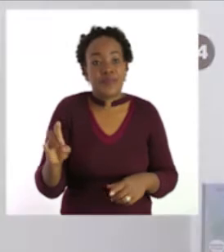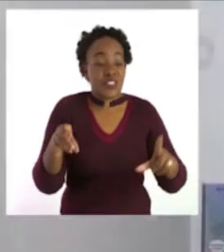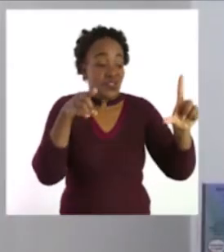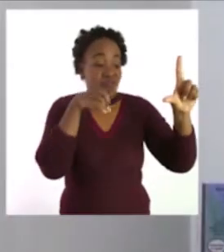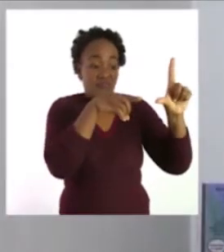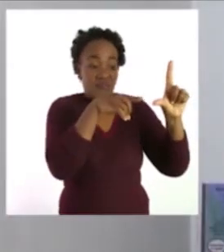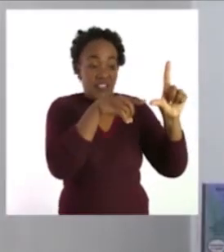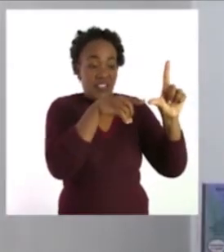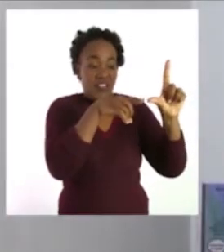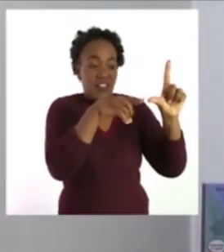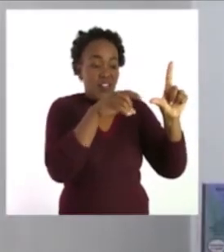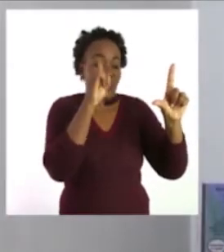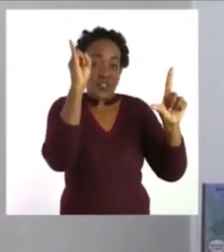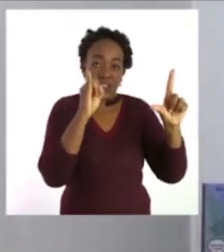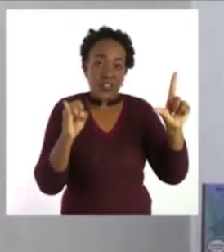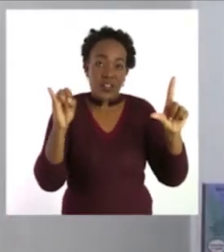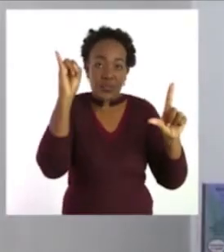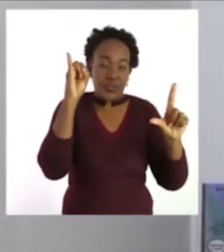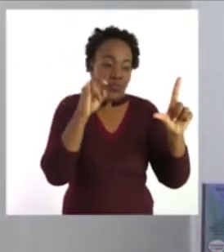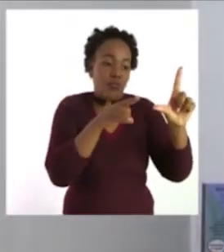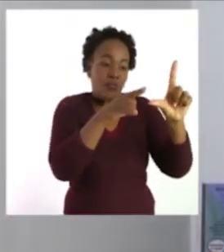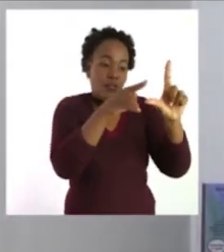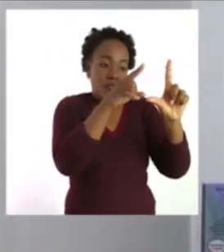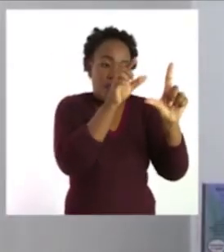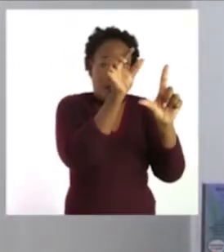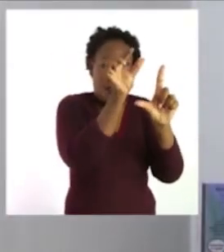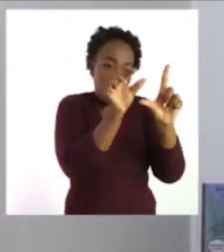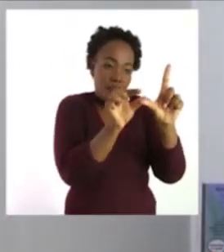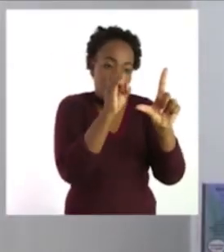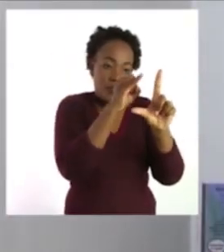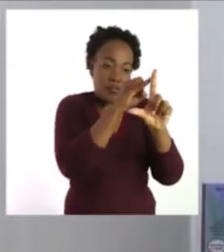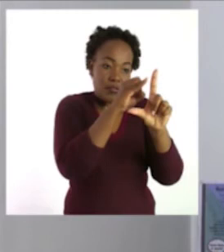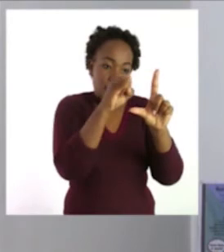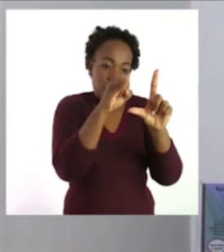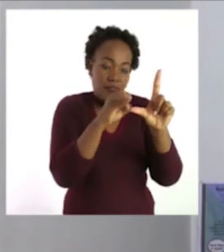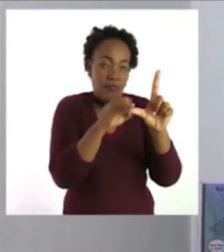We draw our bar.